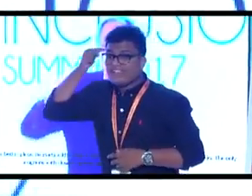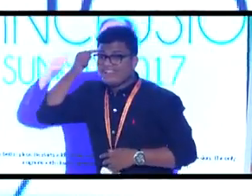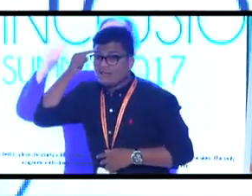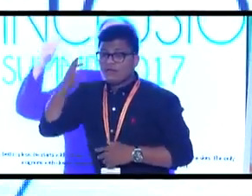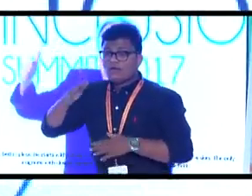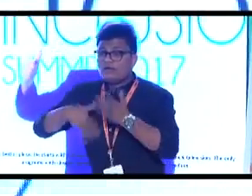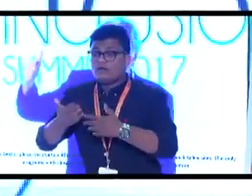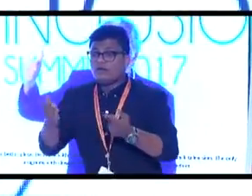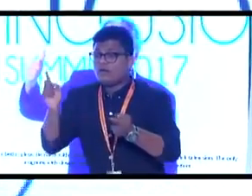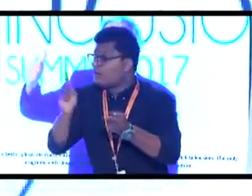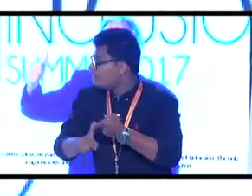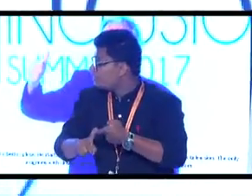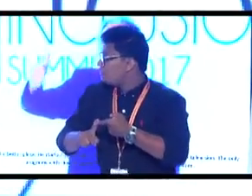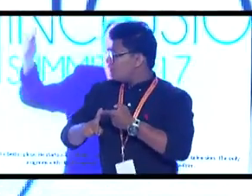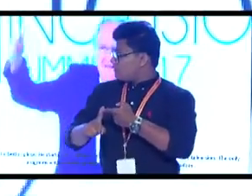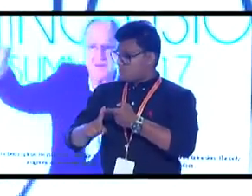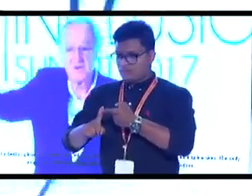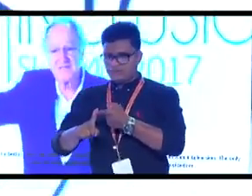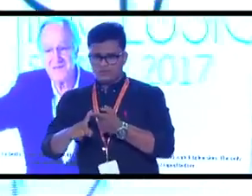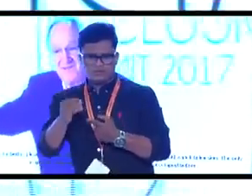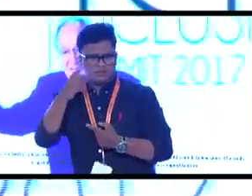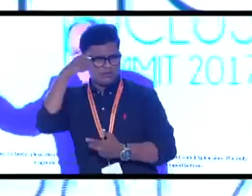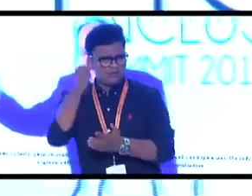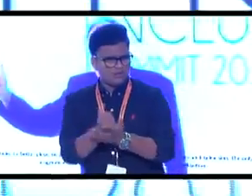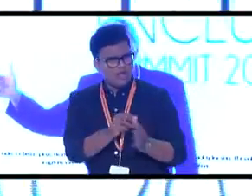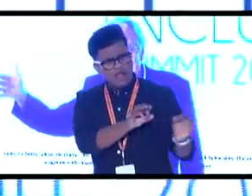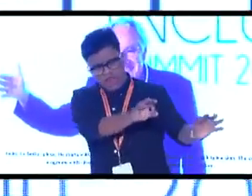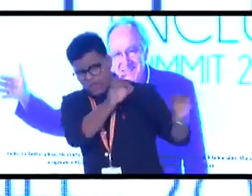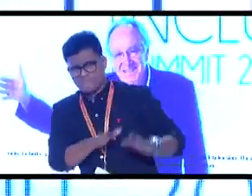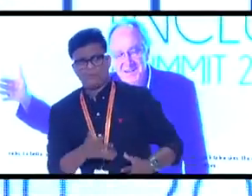happened is then the other hotels decided they needed to do the same thing.